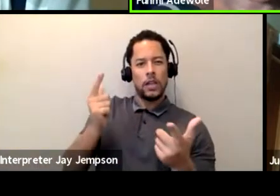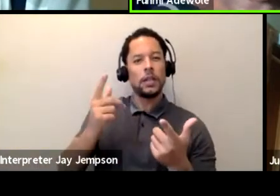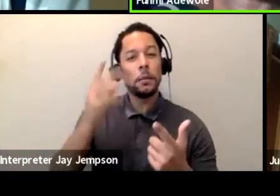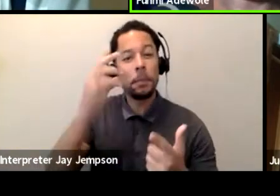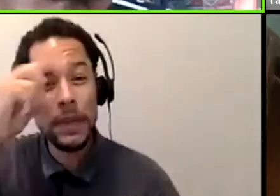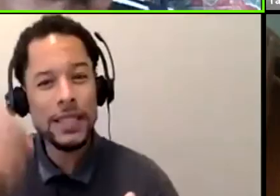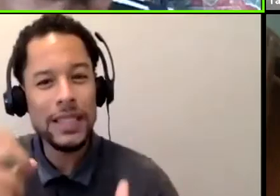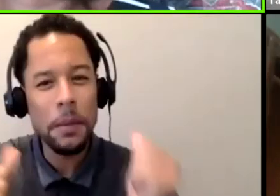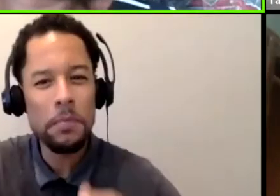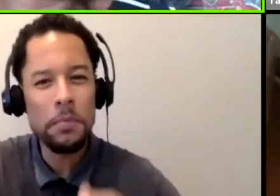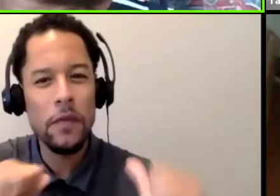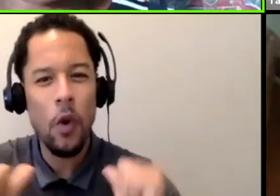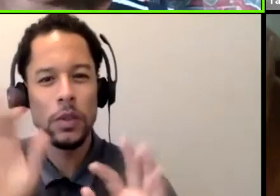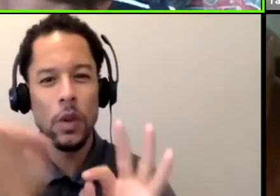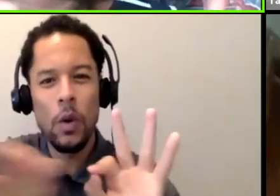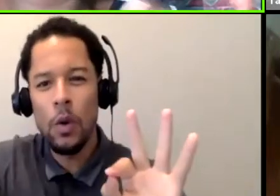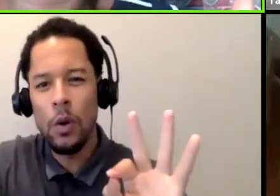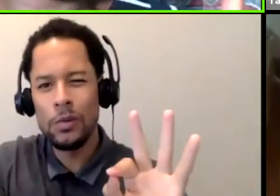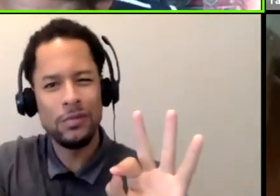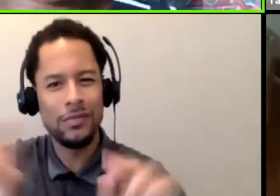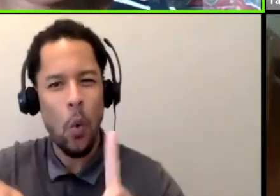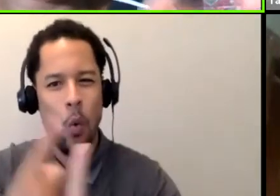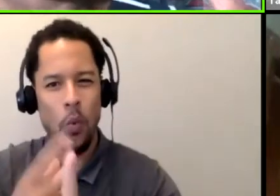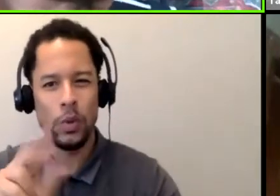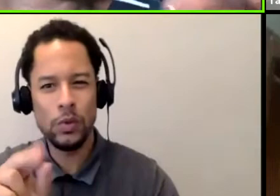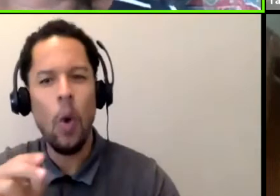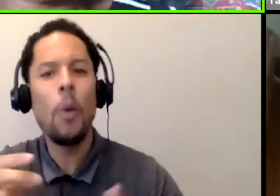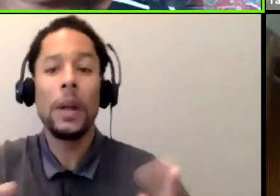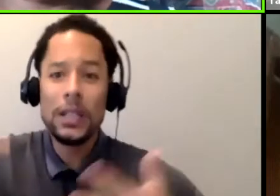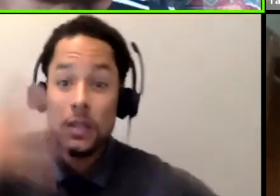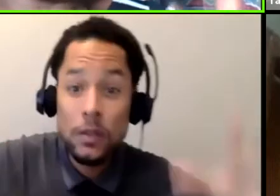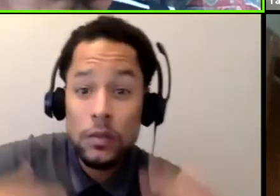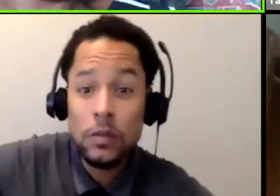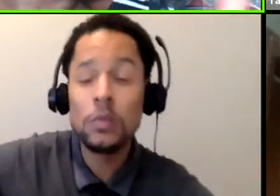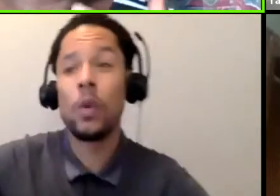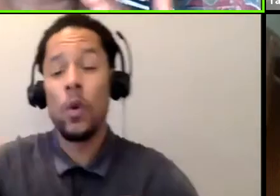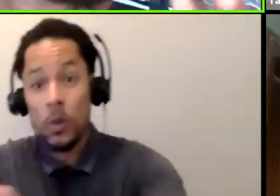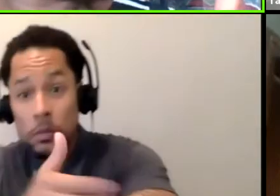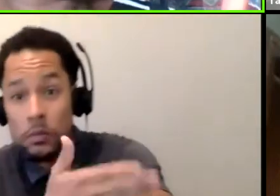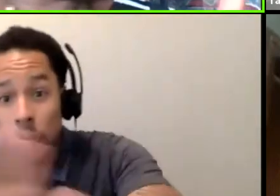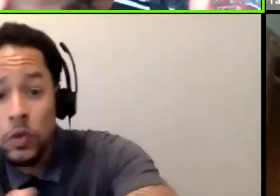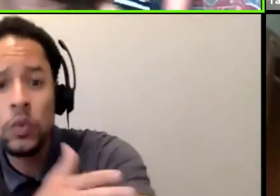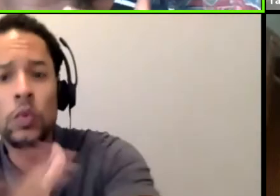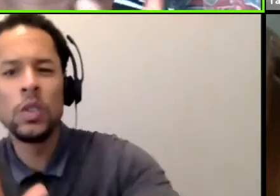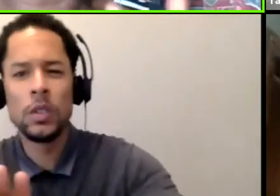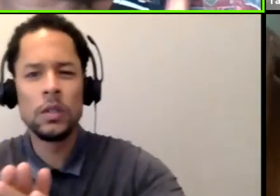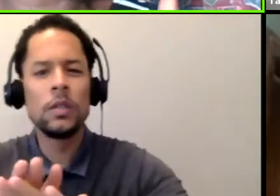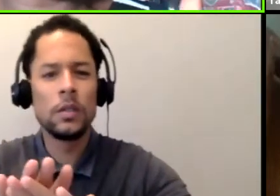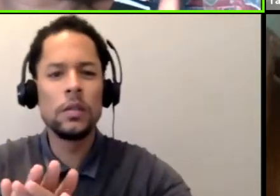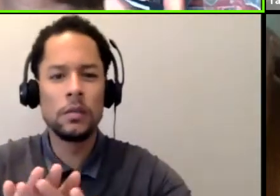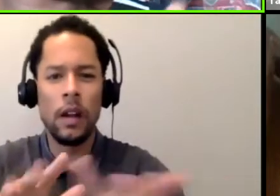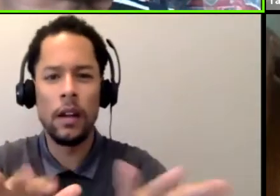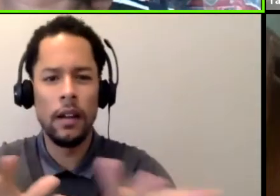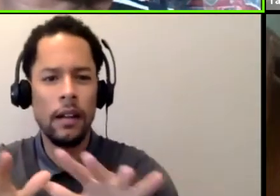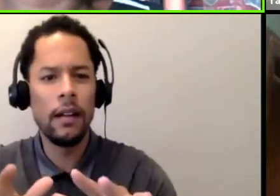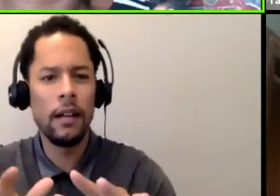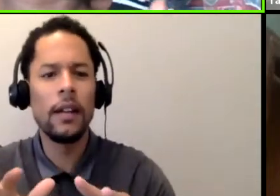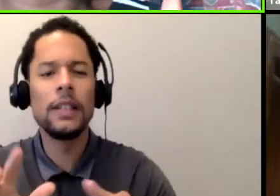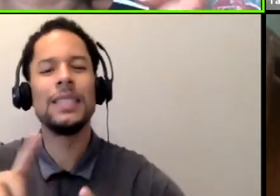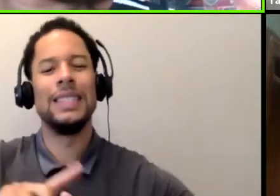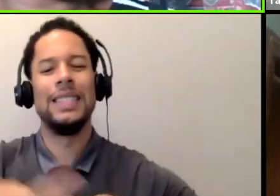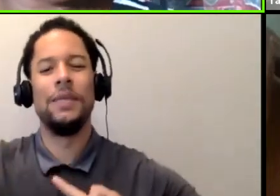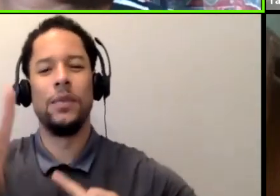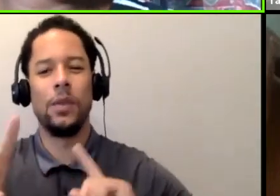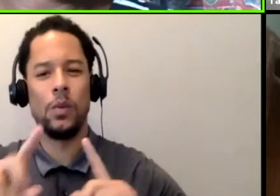using a lot of imagery, costume speaking, music speaking. So there's different ways you can pass a message across which